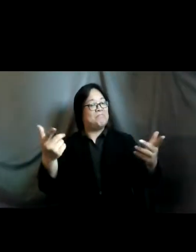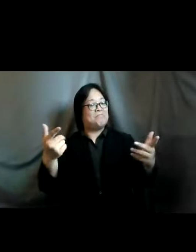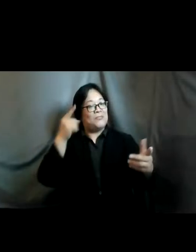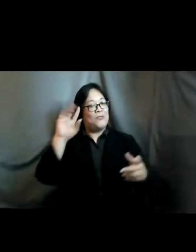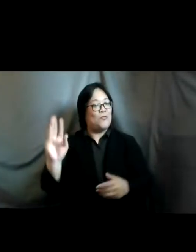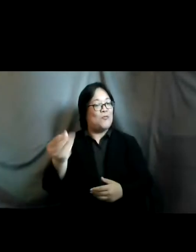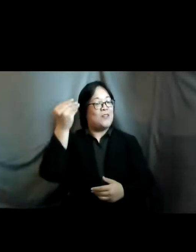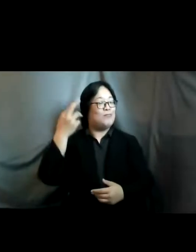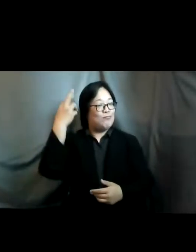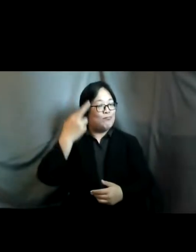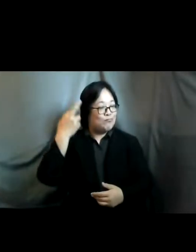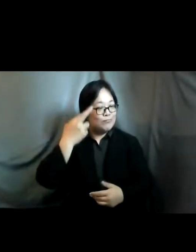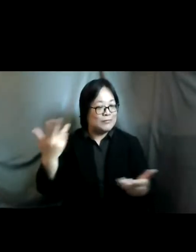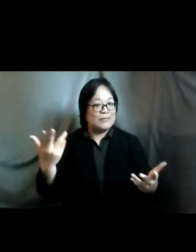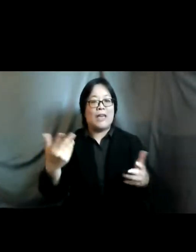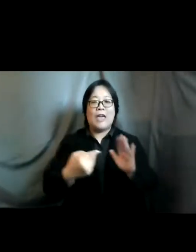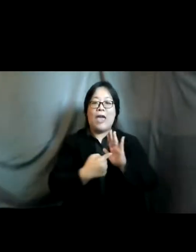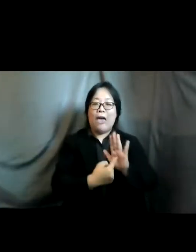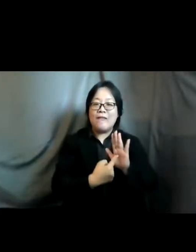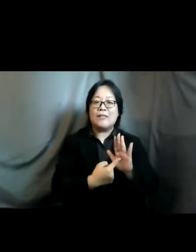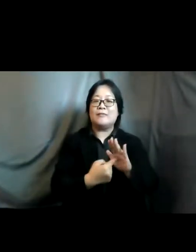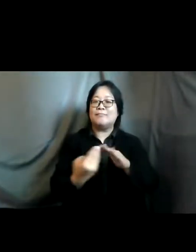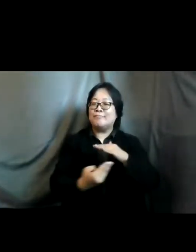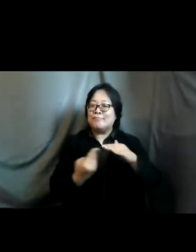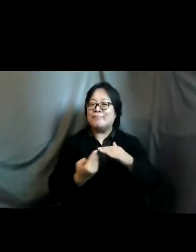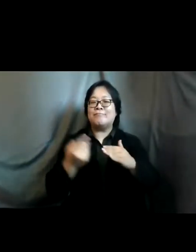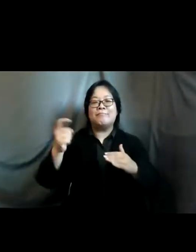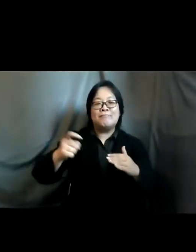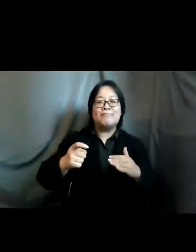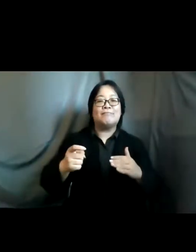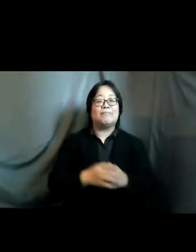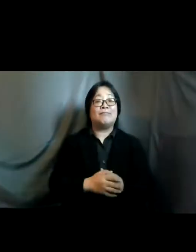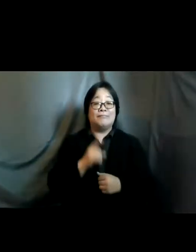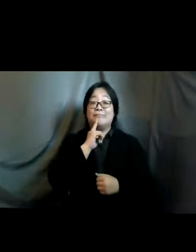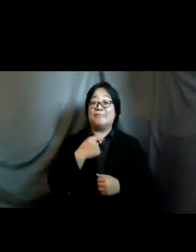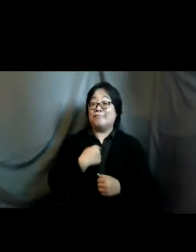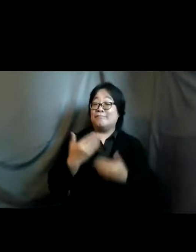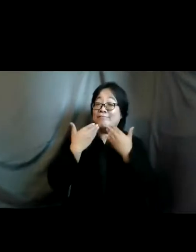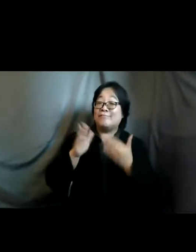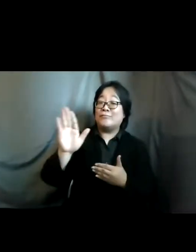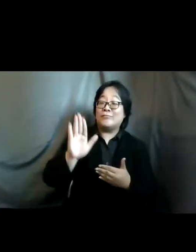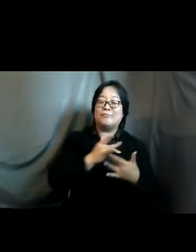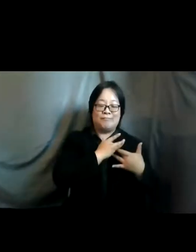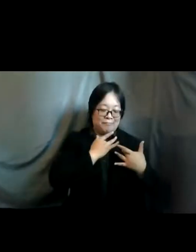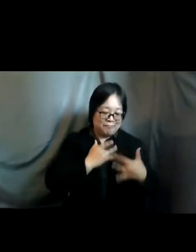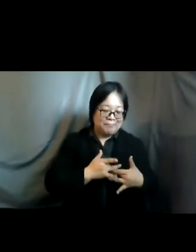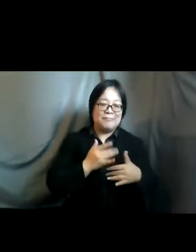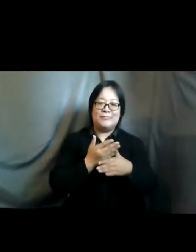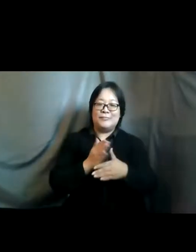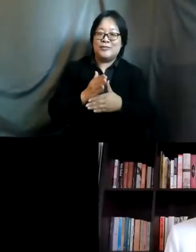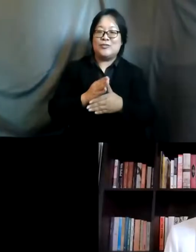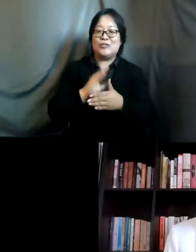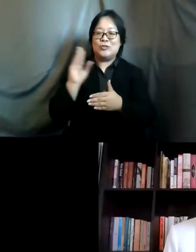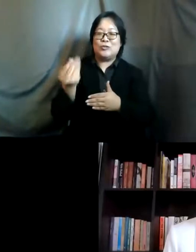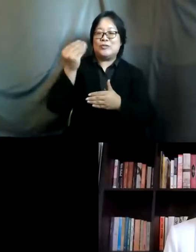rationalizations and evidence-based observations are priceless we also really appreciate your hard self-sharing of use cases um